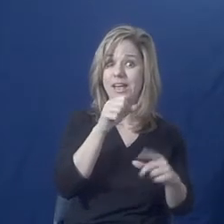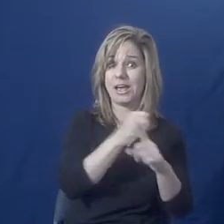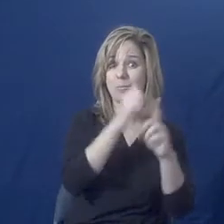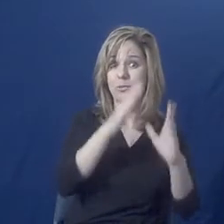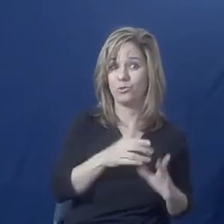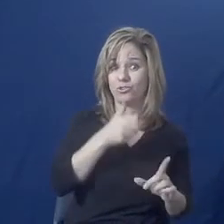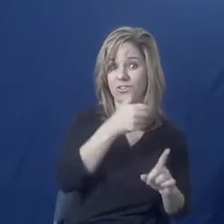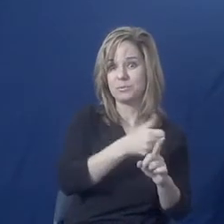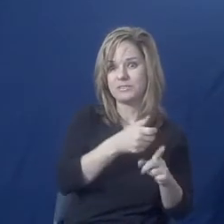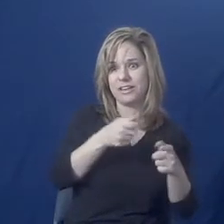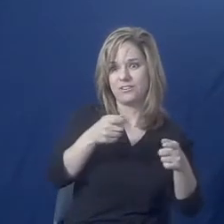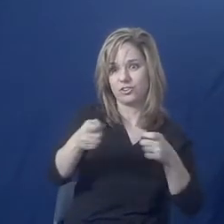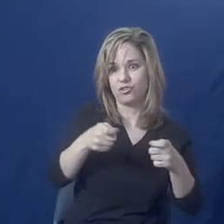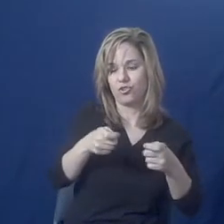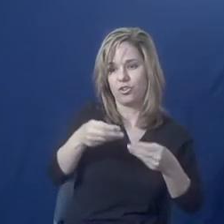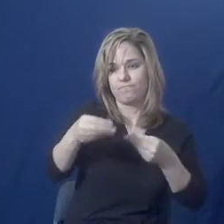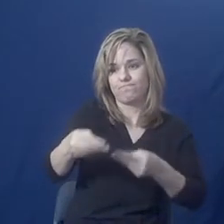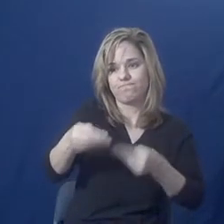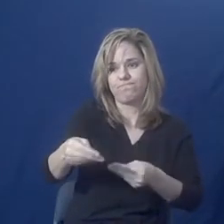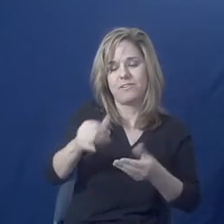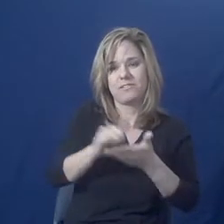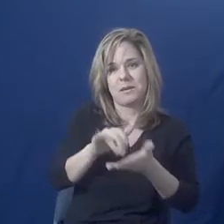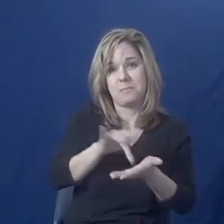doling out their medications?